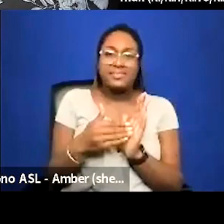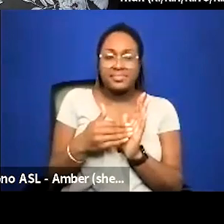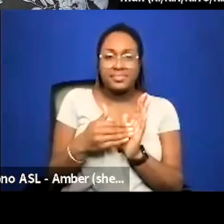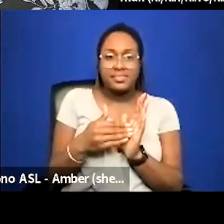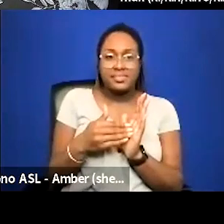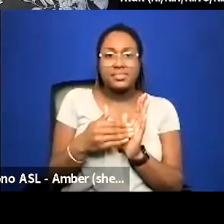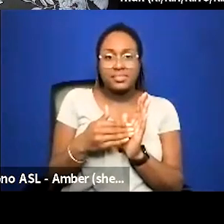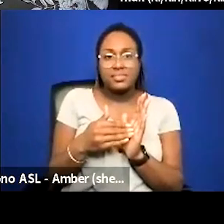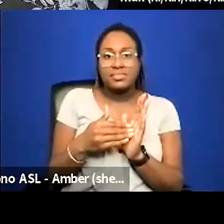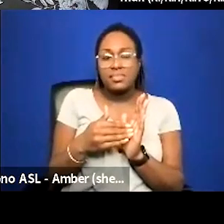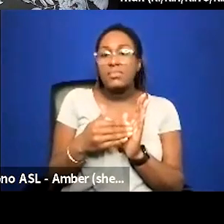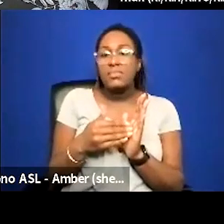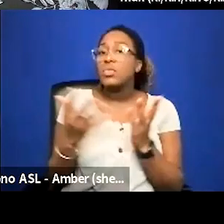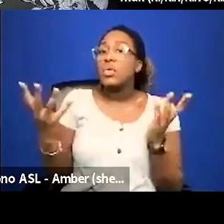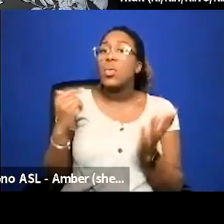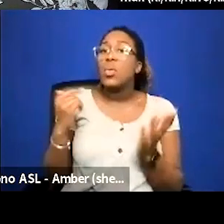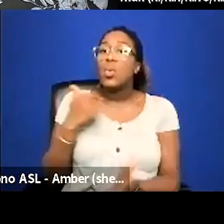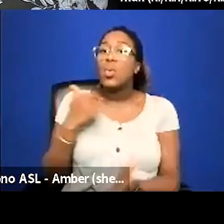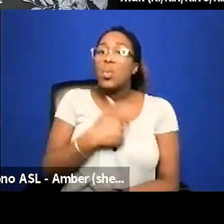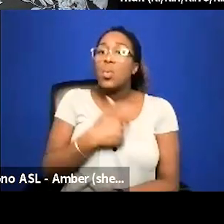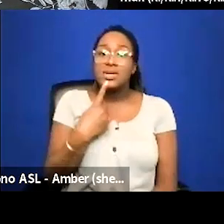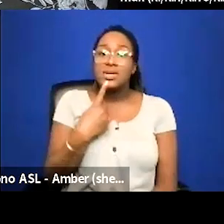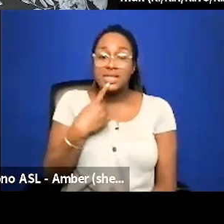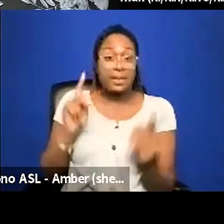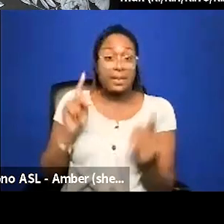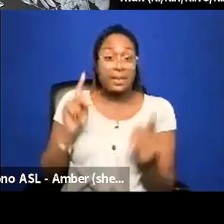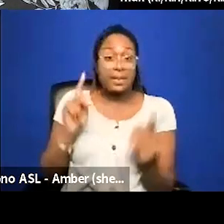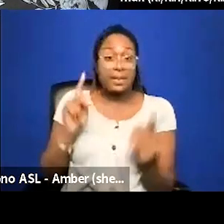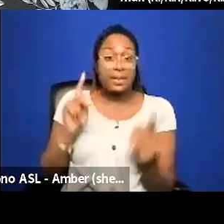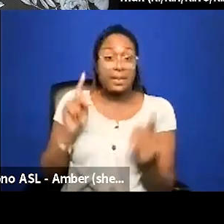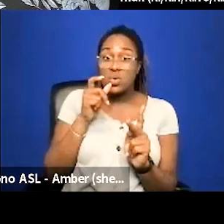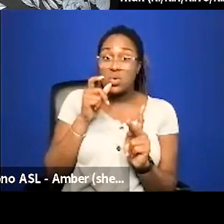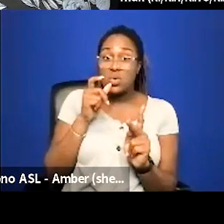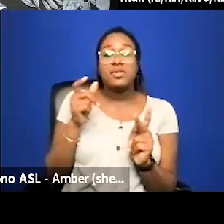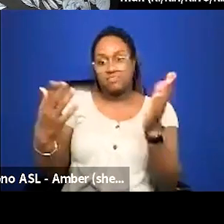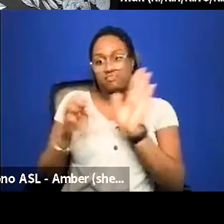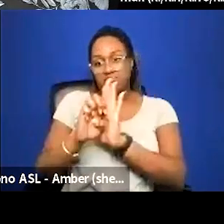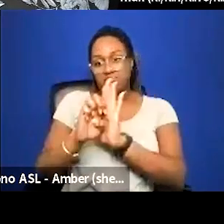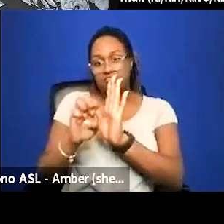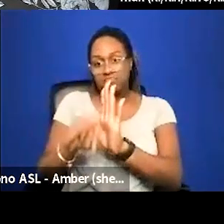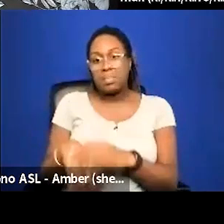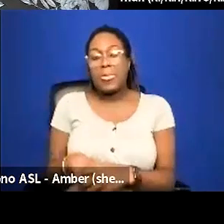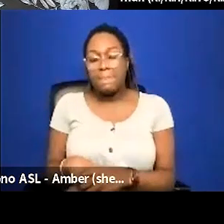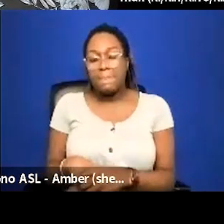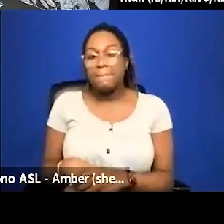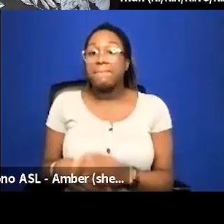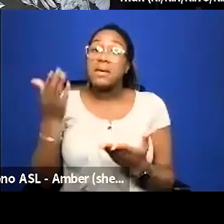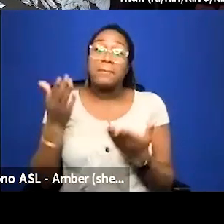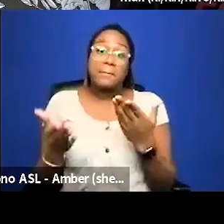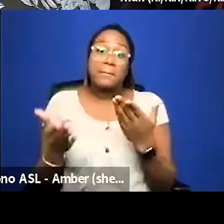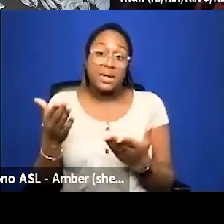what we're saying is that there are people who i'll give you an example it's the best way to do it say you are being